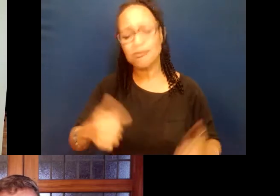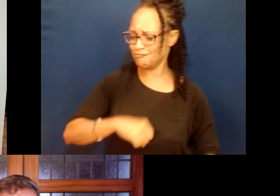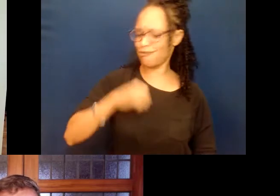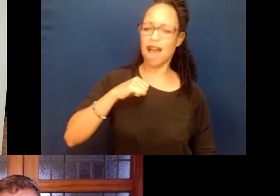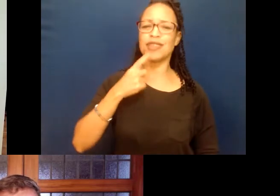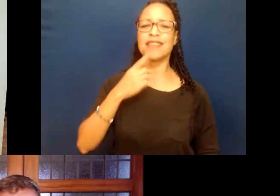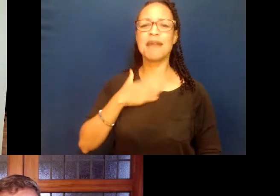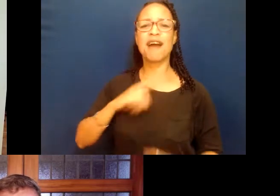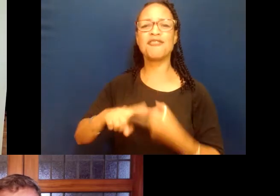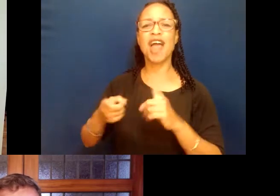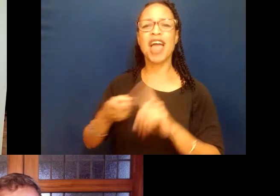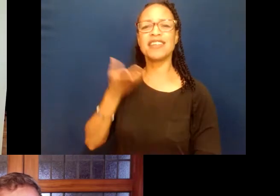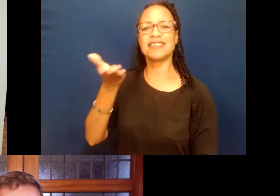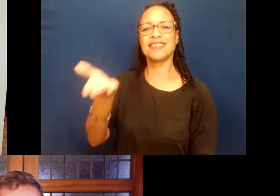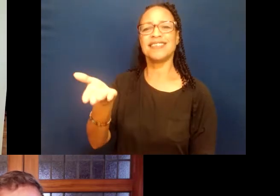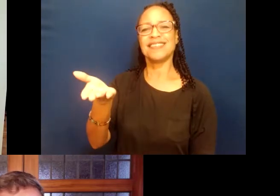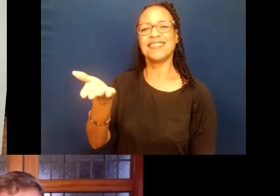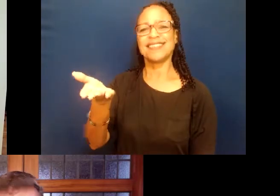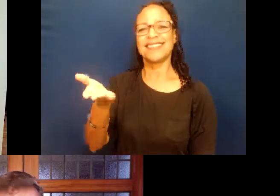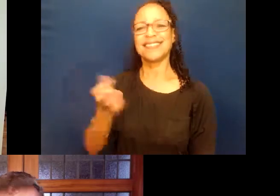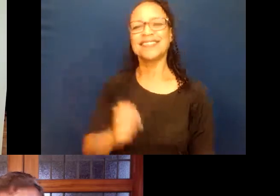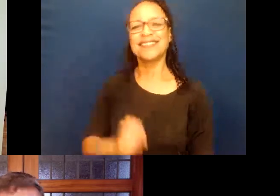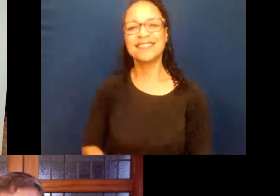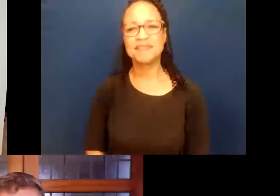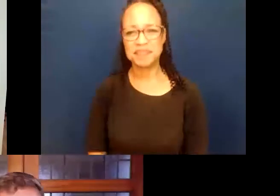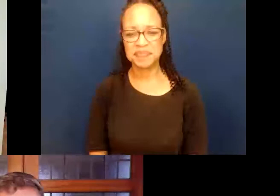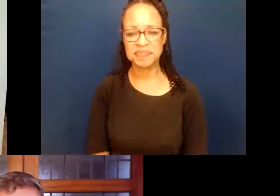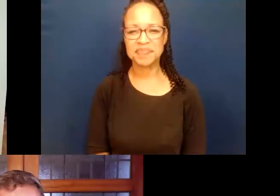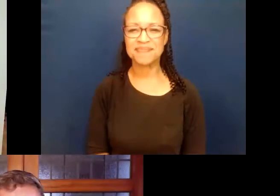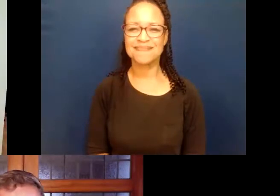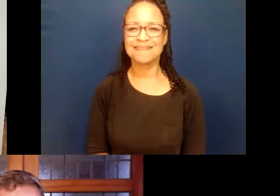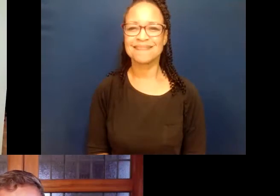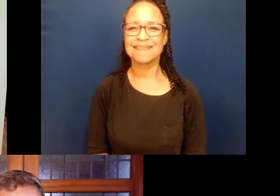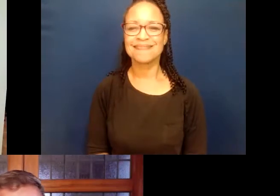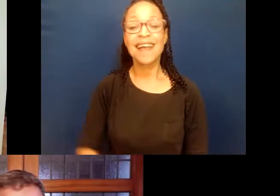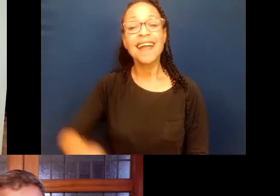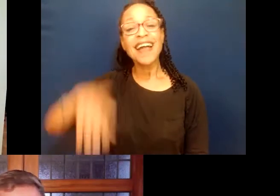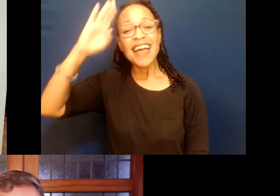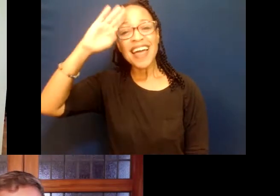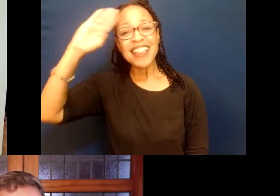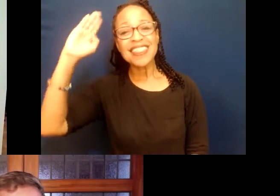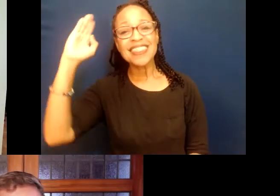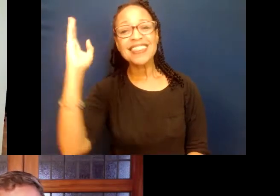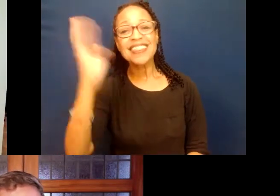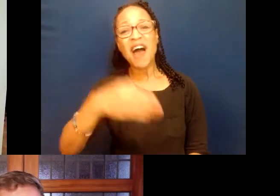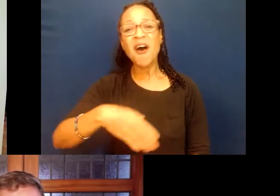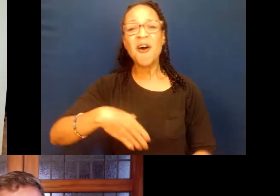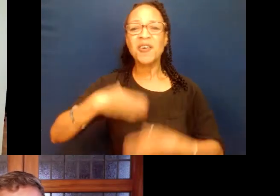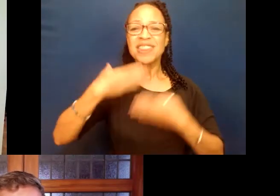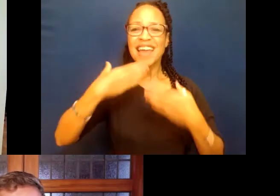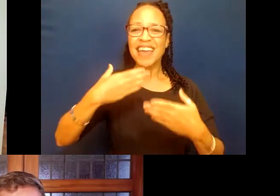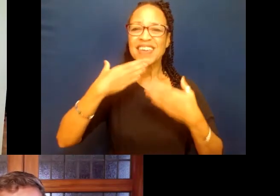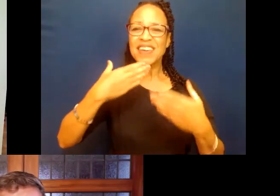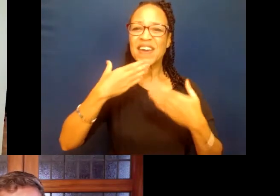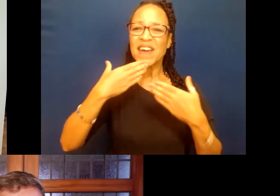Mayor Sarmiento. Hola, gracias, Ada, y buenas tardes a todos. Me da mucho gusto de estar aquí con todos